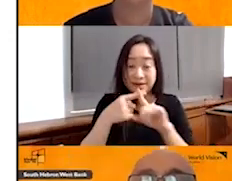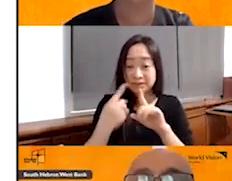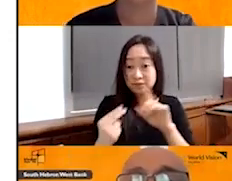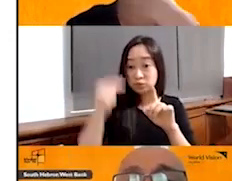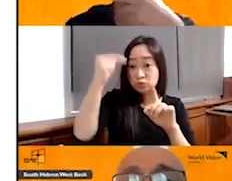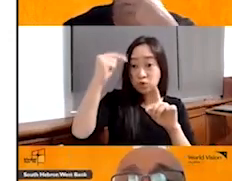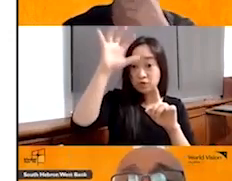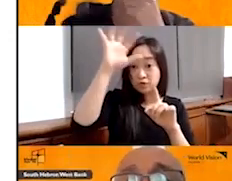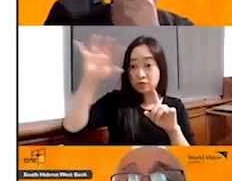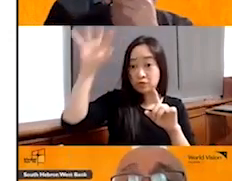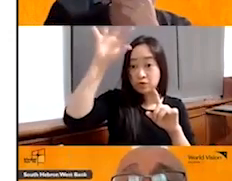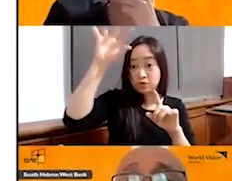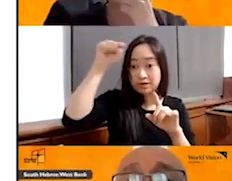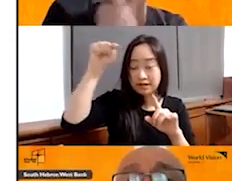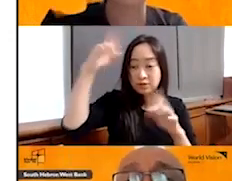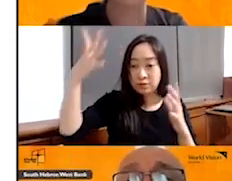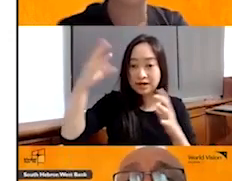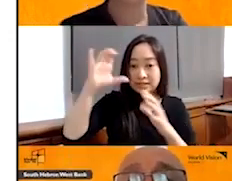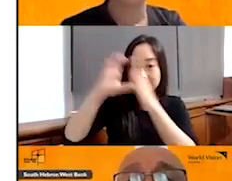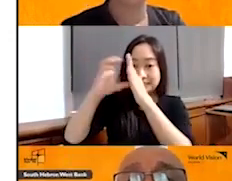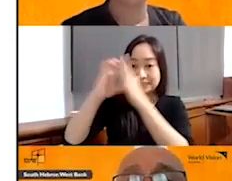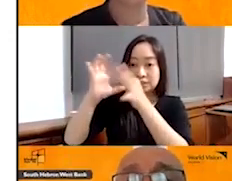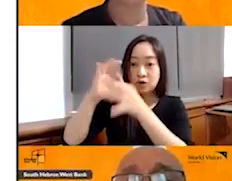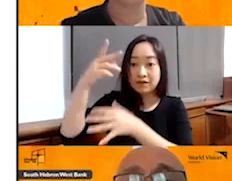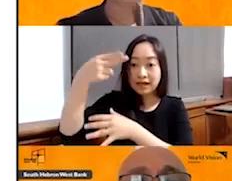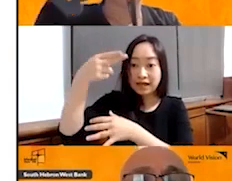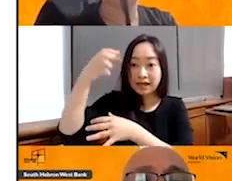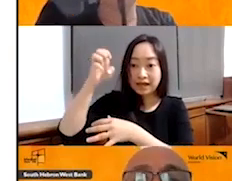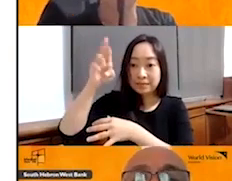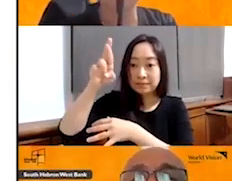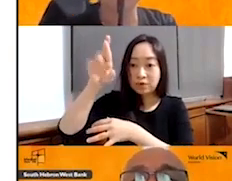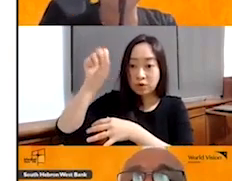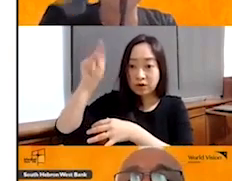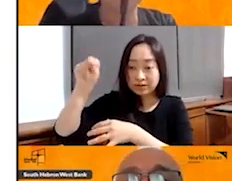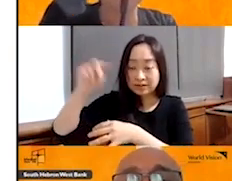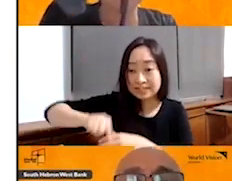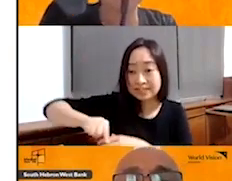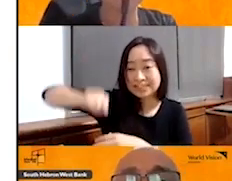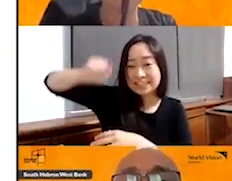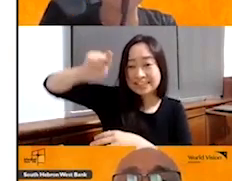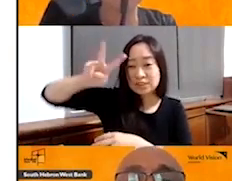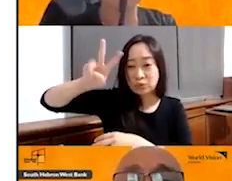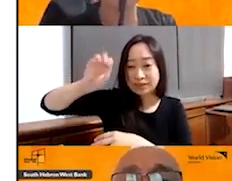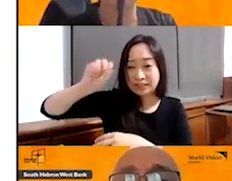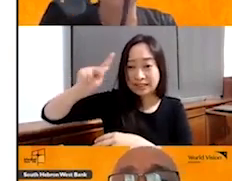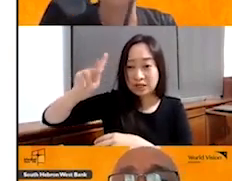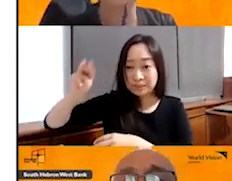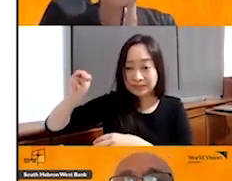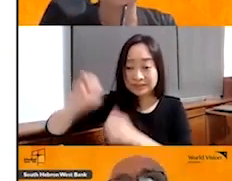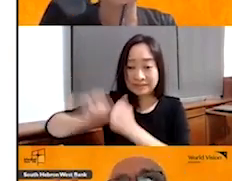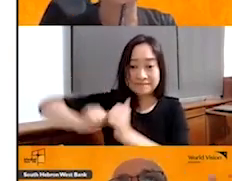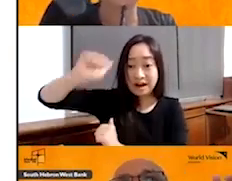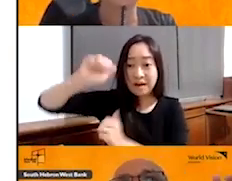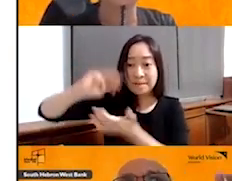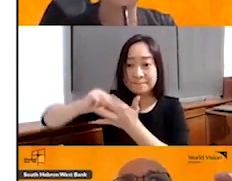the city of Hebron. It's 20 kilometers far. Then you can see that they are living very far from